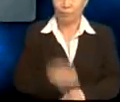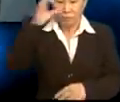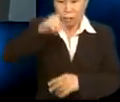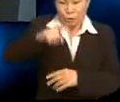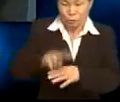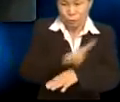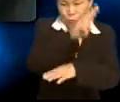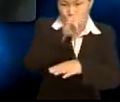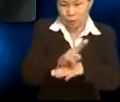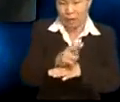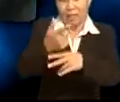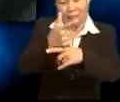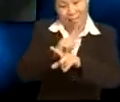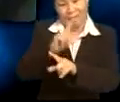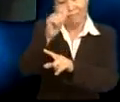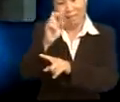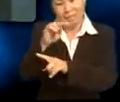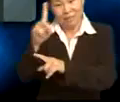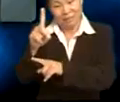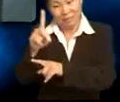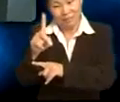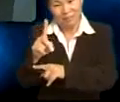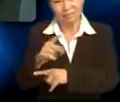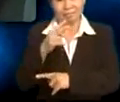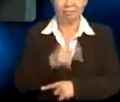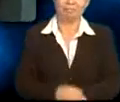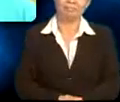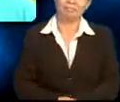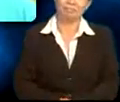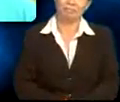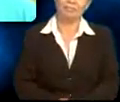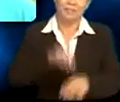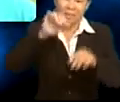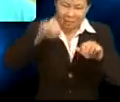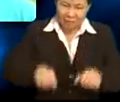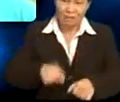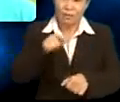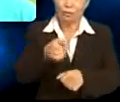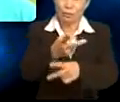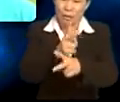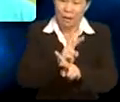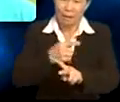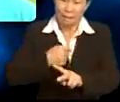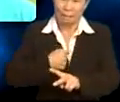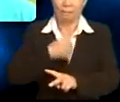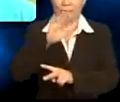He should have used the word lend instead. Here's how. Can you lend me your binoculars? Yes.